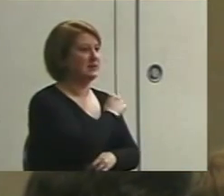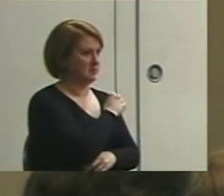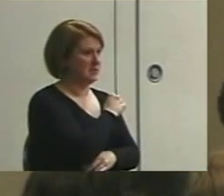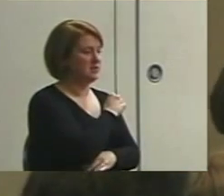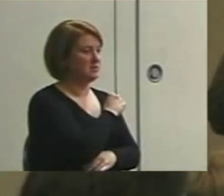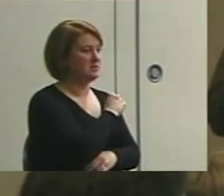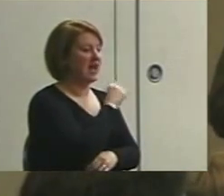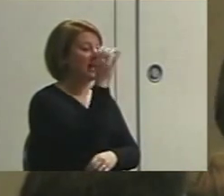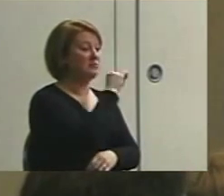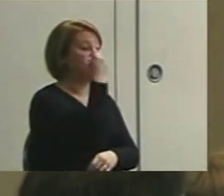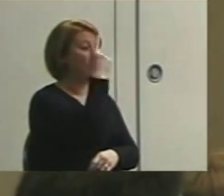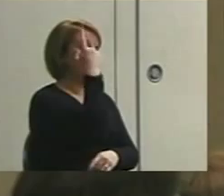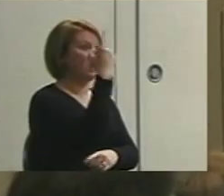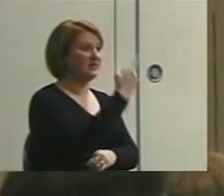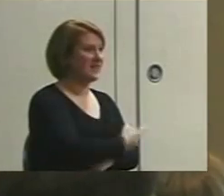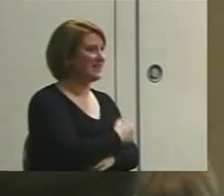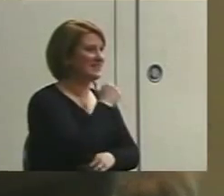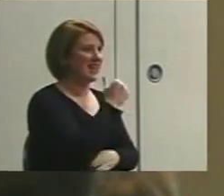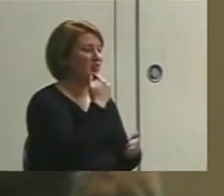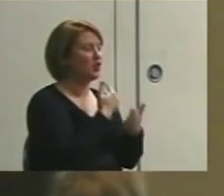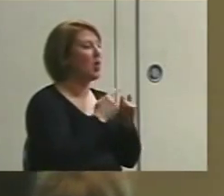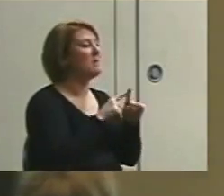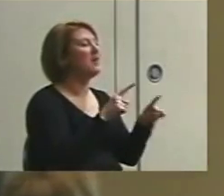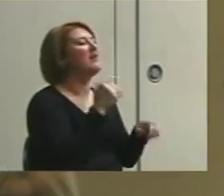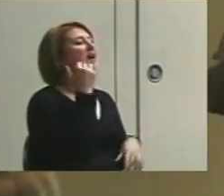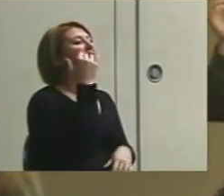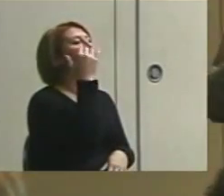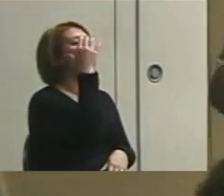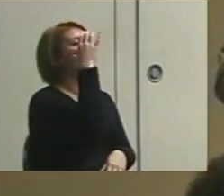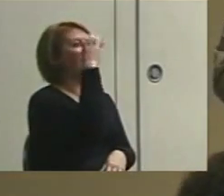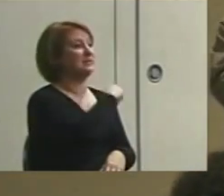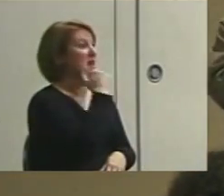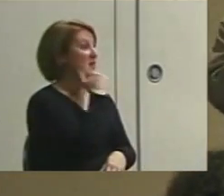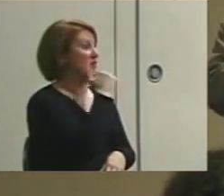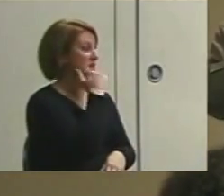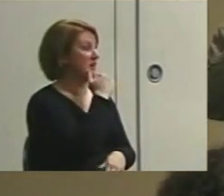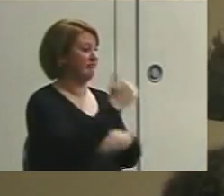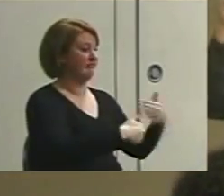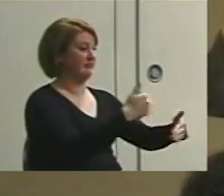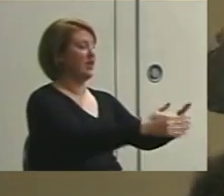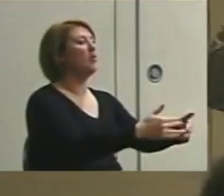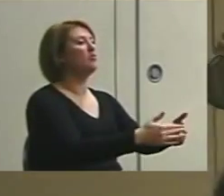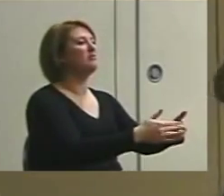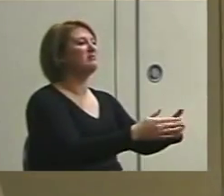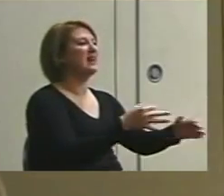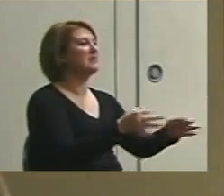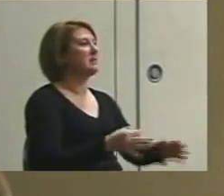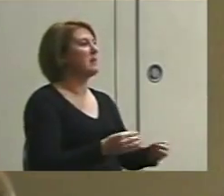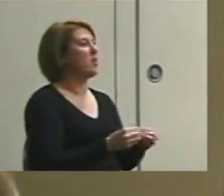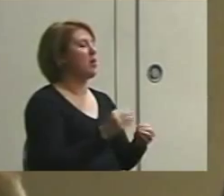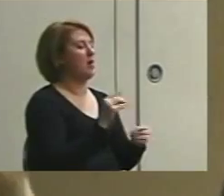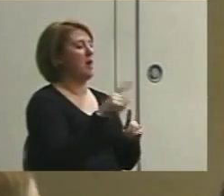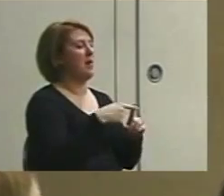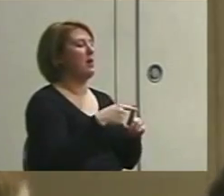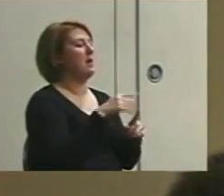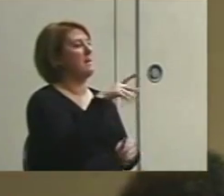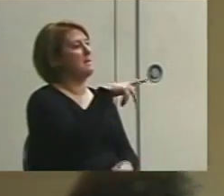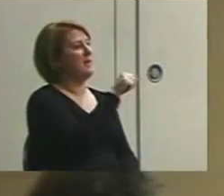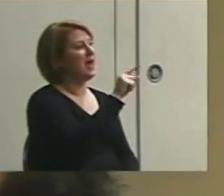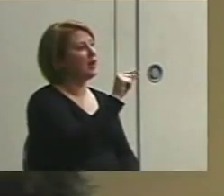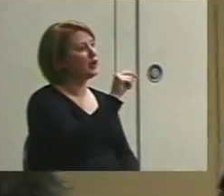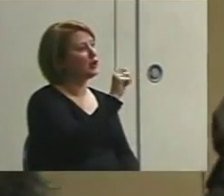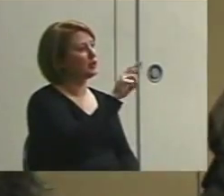estimate for one day doesn't do us any good but estimates every day over time will still tell us about patterns and that's what we're looking for.